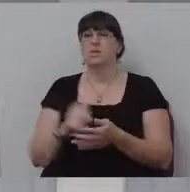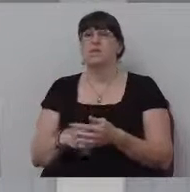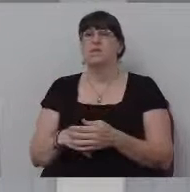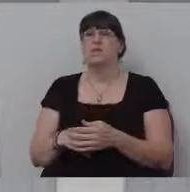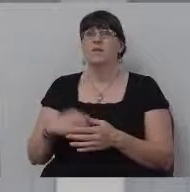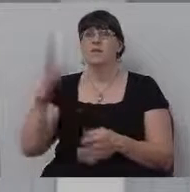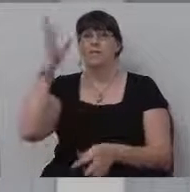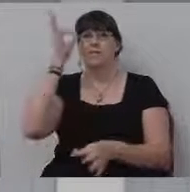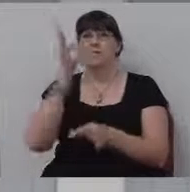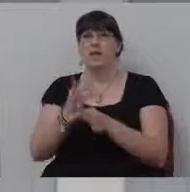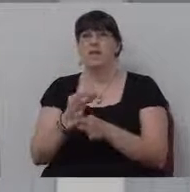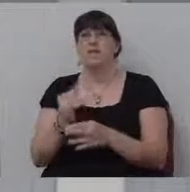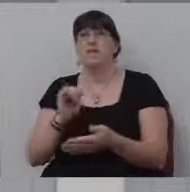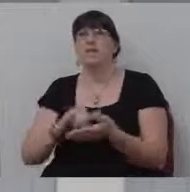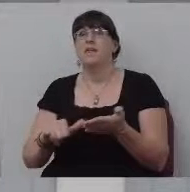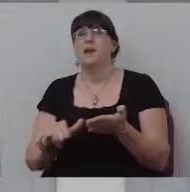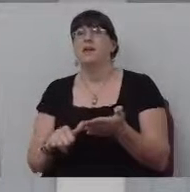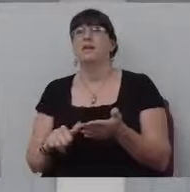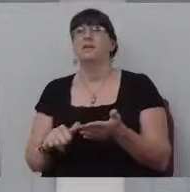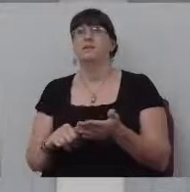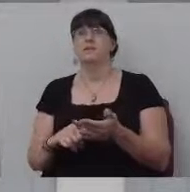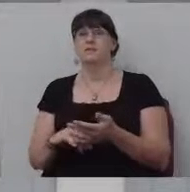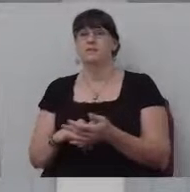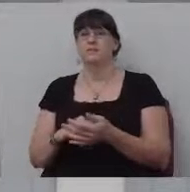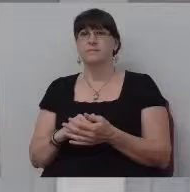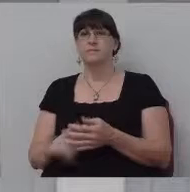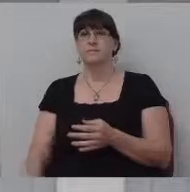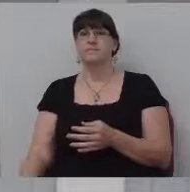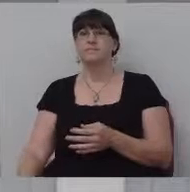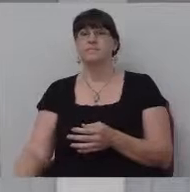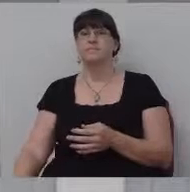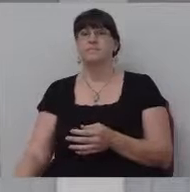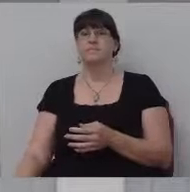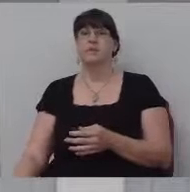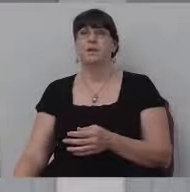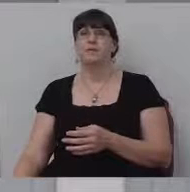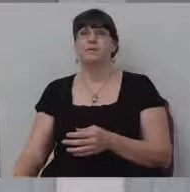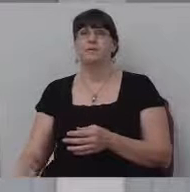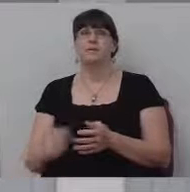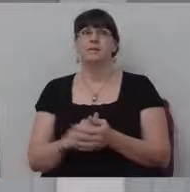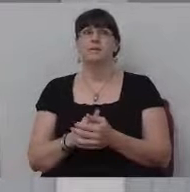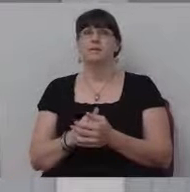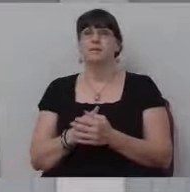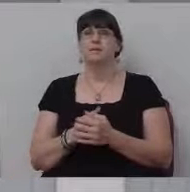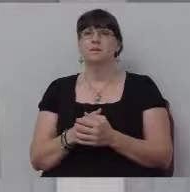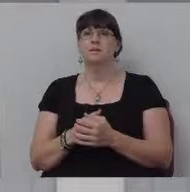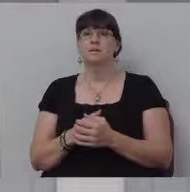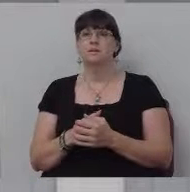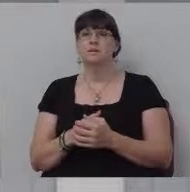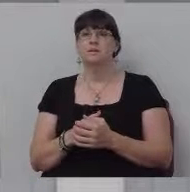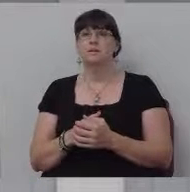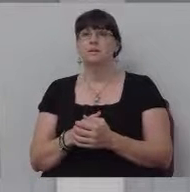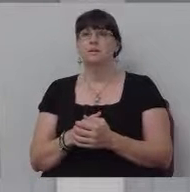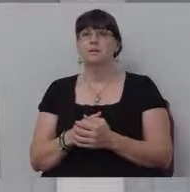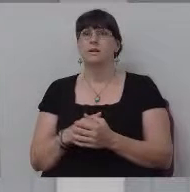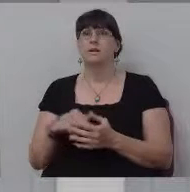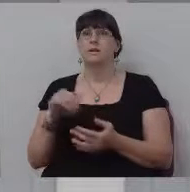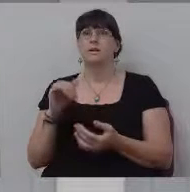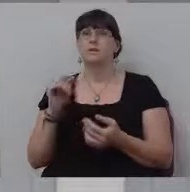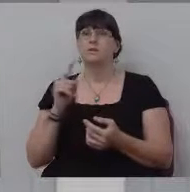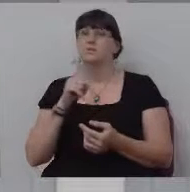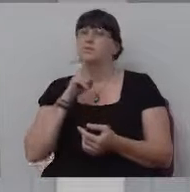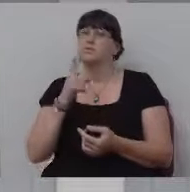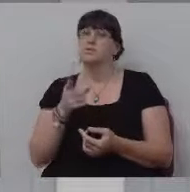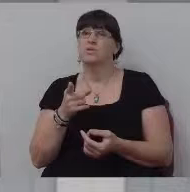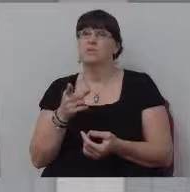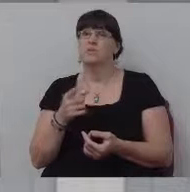turn from the, the things they promise to preach at their ordination. It happens so often. And now that, uh, to